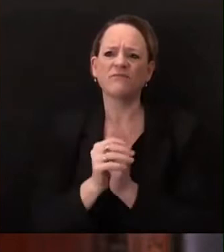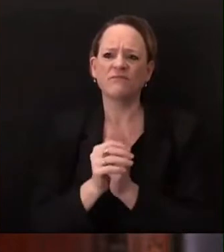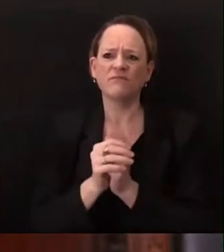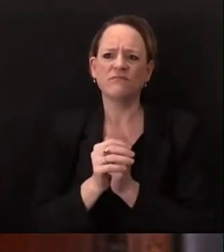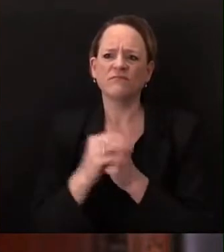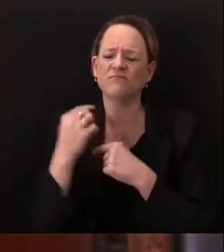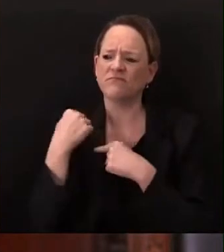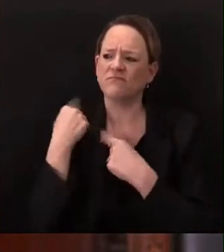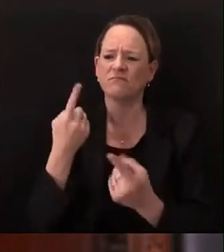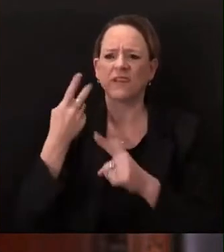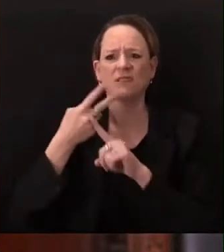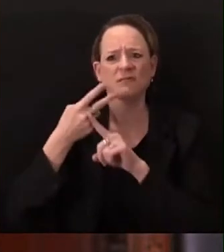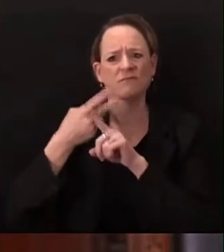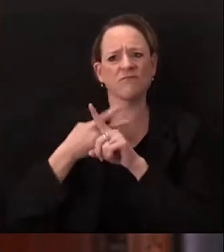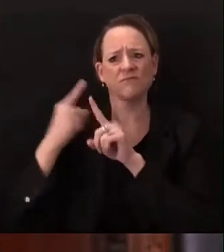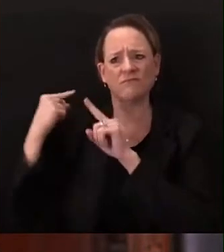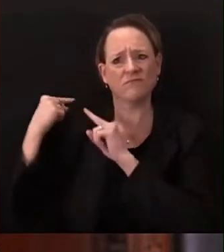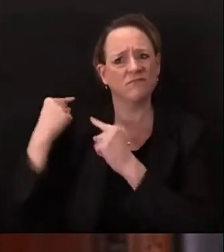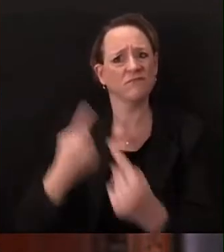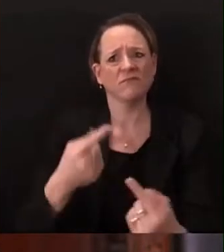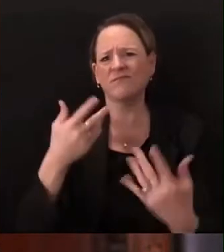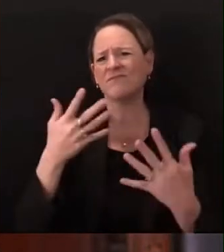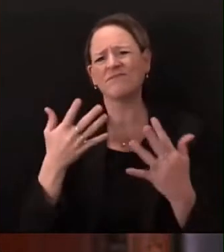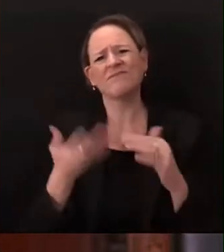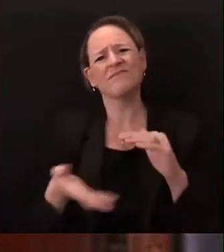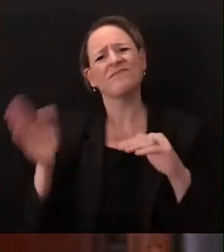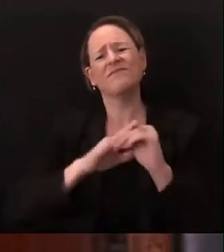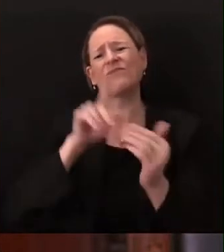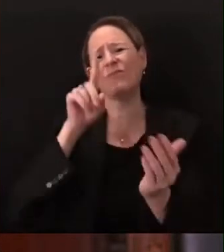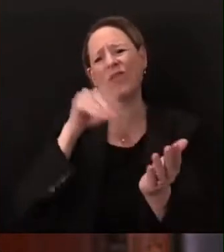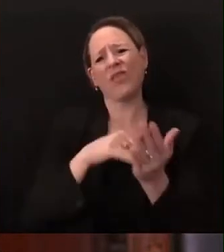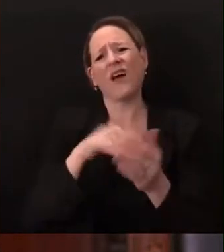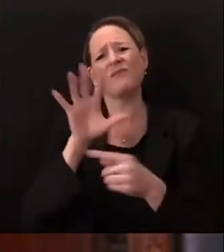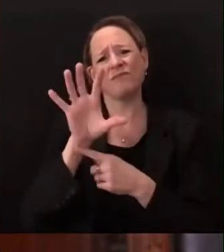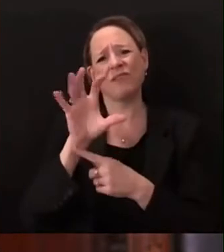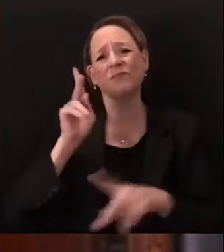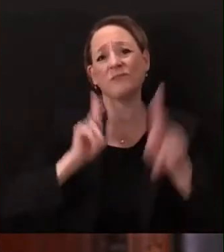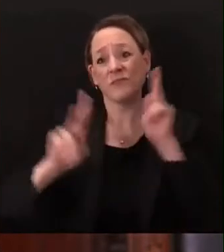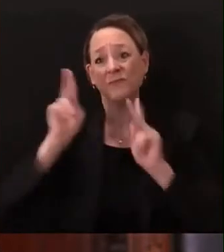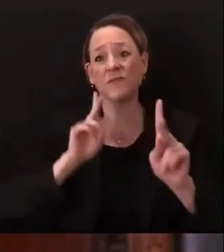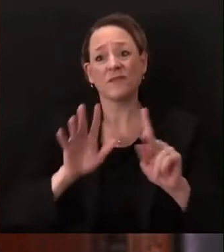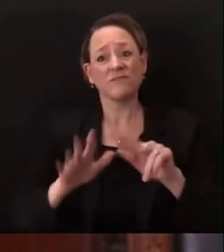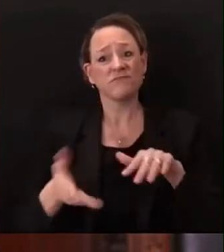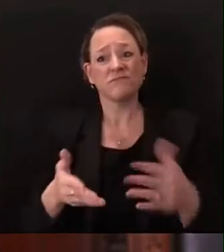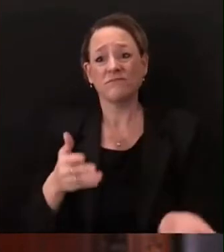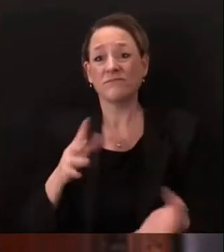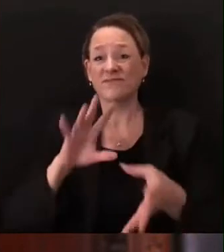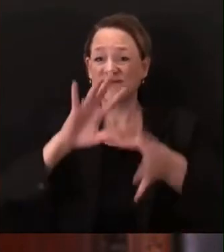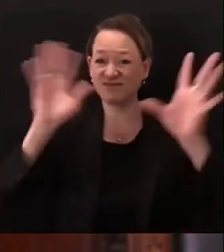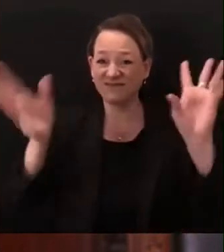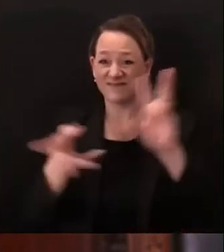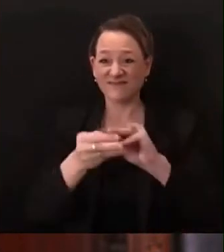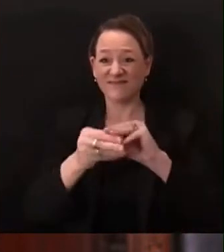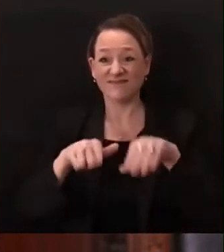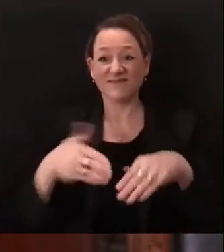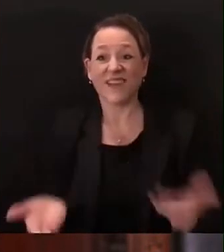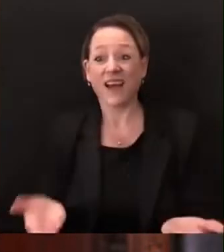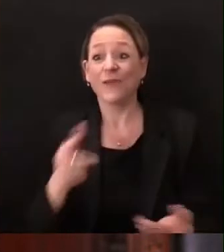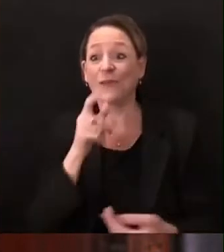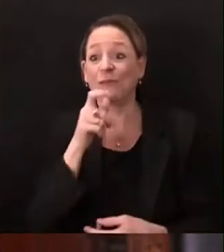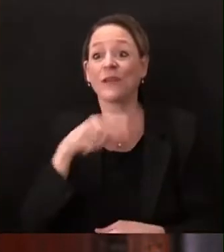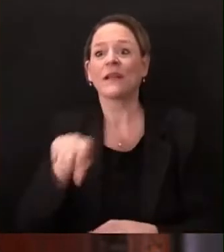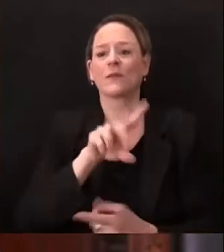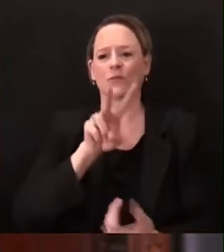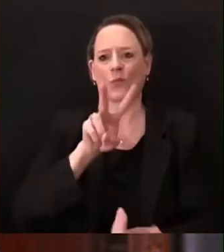than 1500 wisconsinites bringing our total number of covid 19 deaths to 2741.